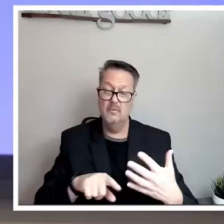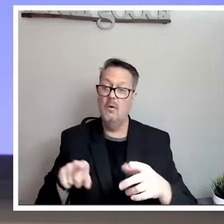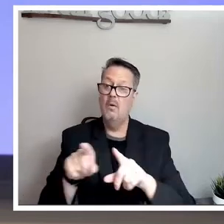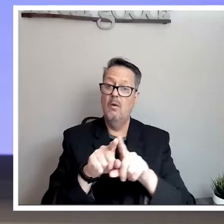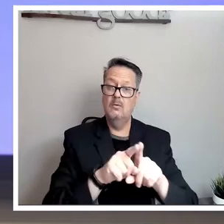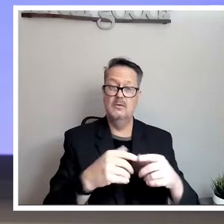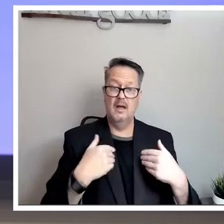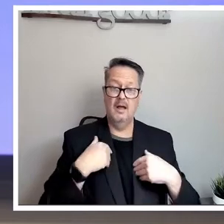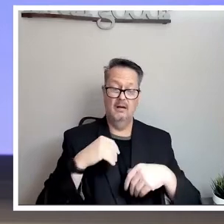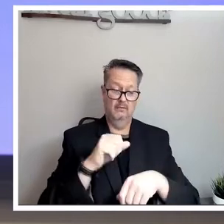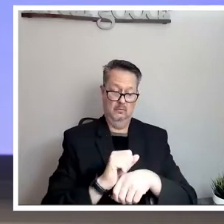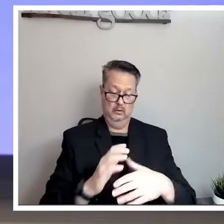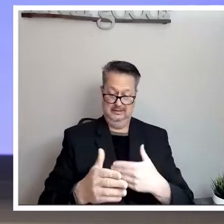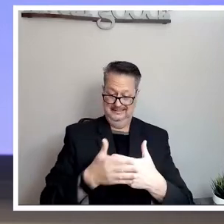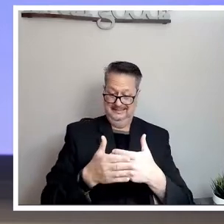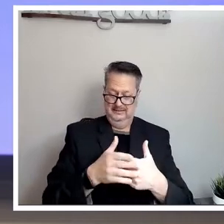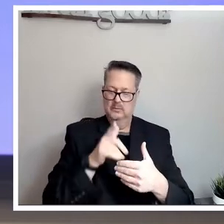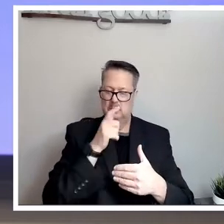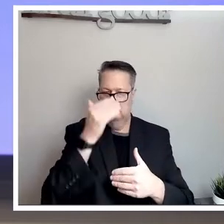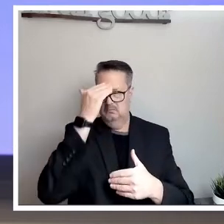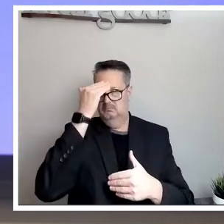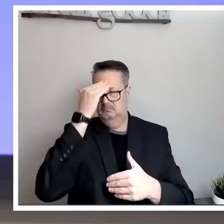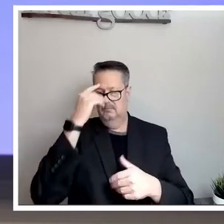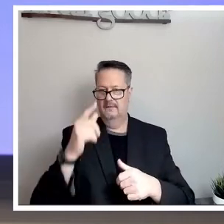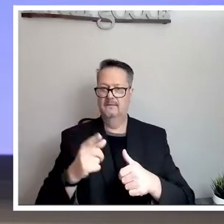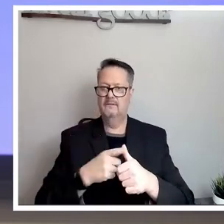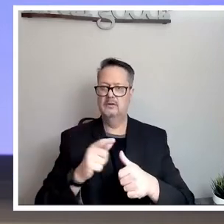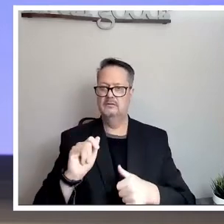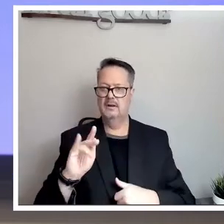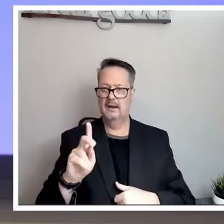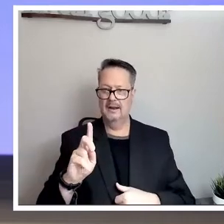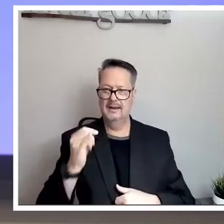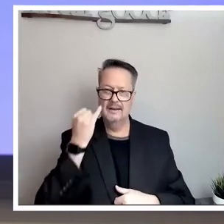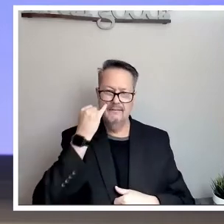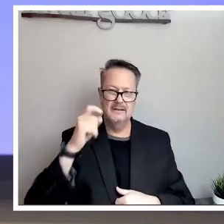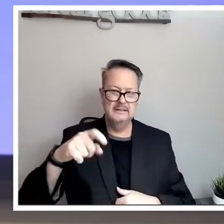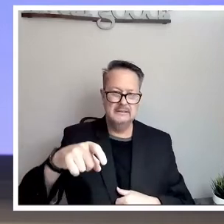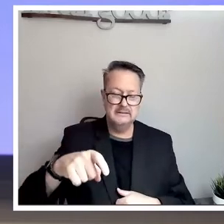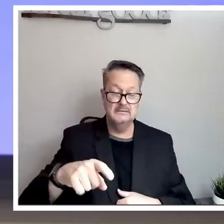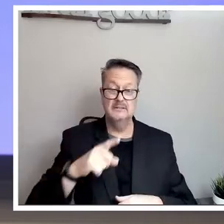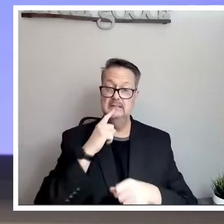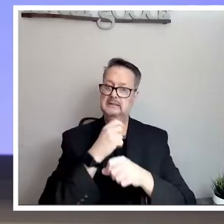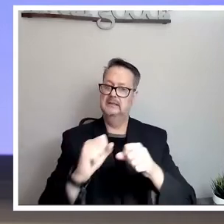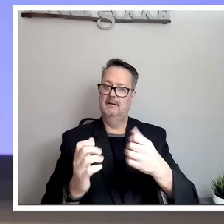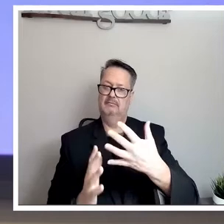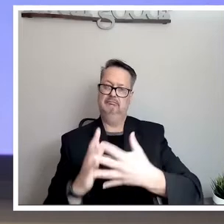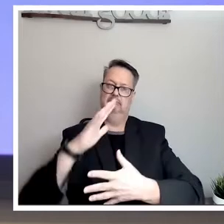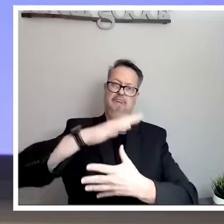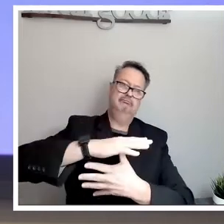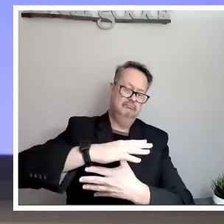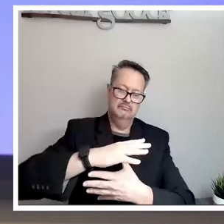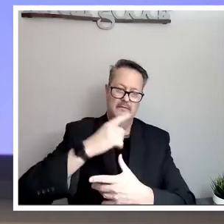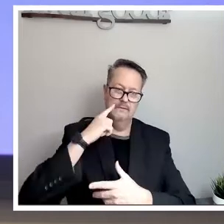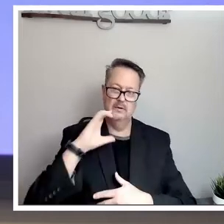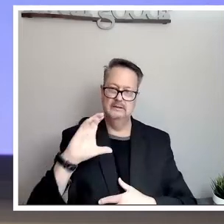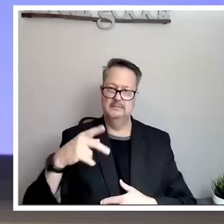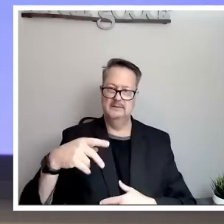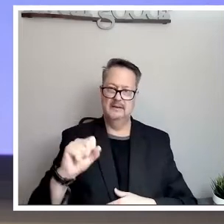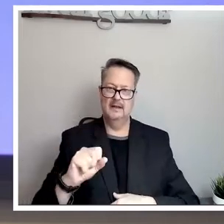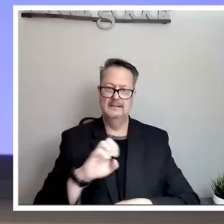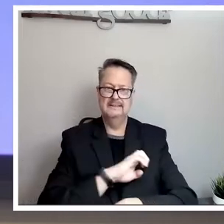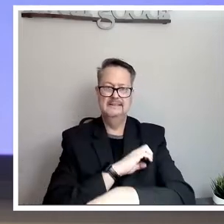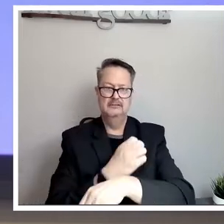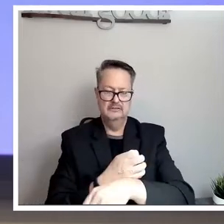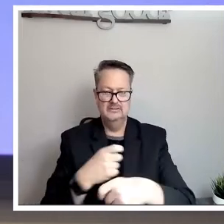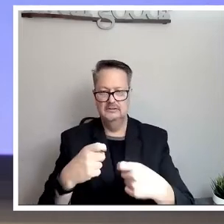who are trained to administer first aid if needed. Safety is always a top priority at CPS Energy and for our